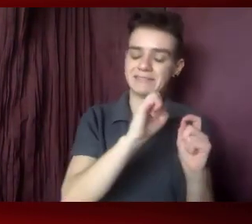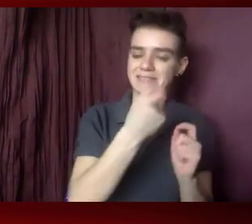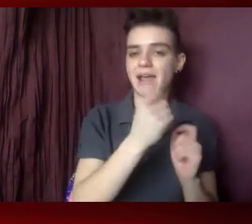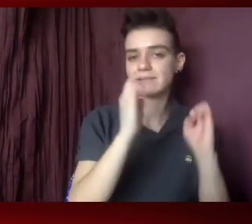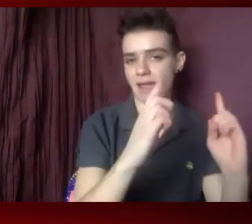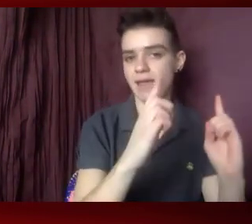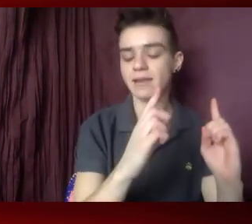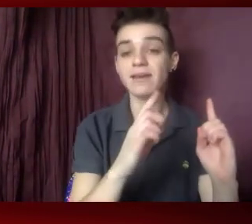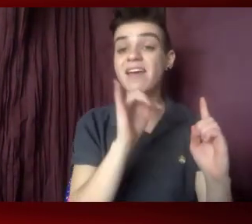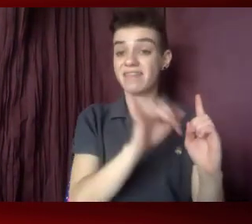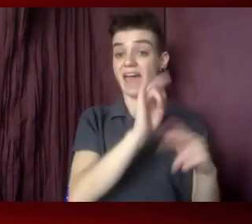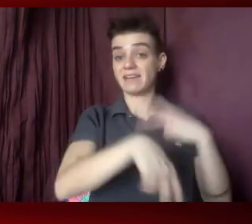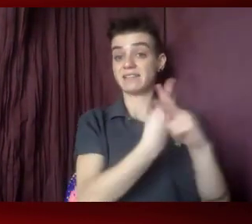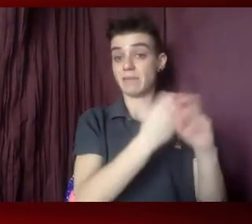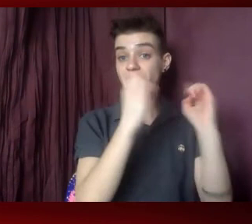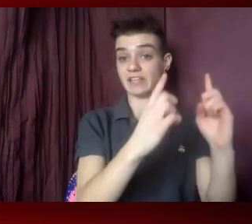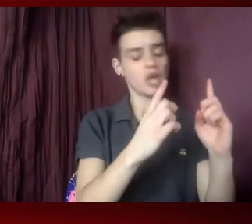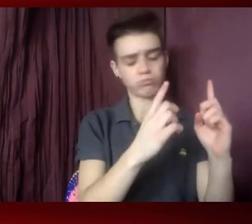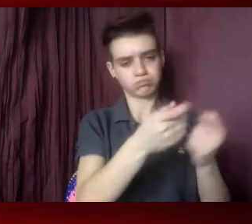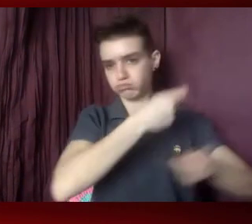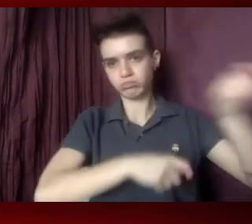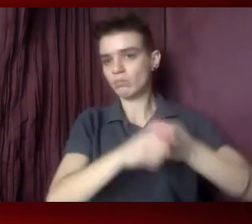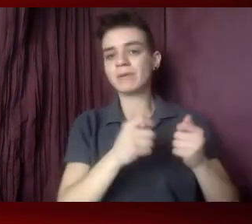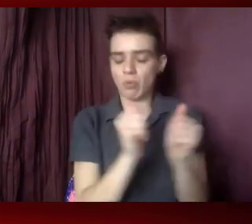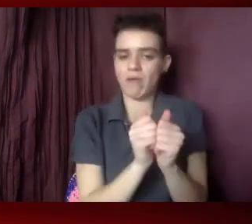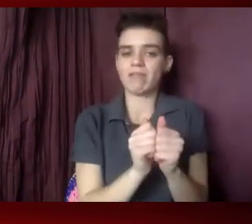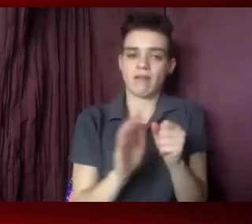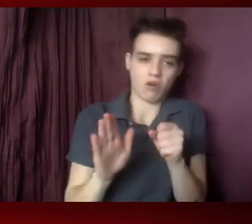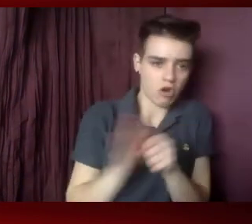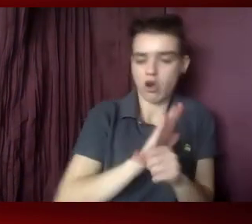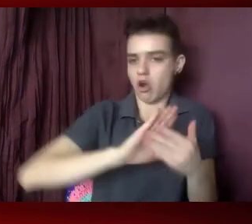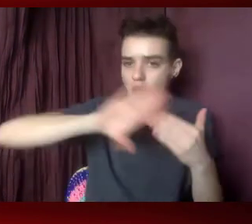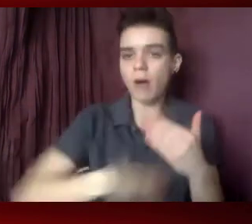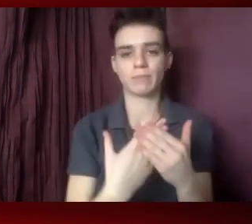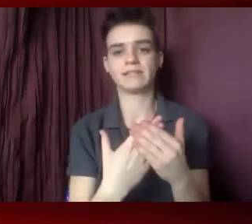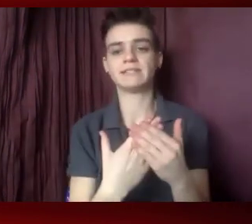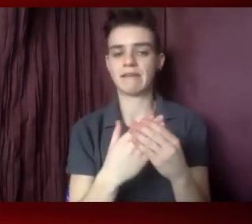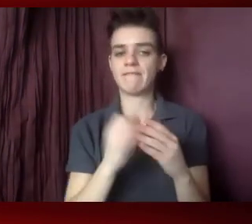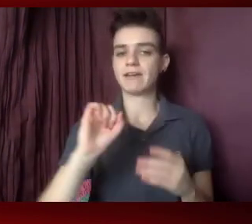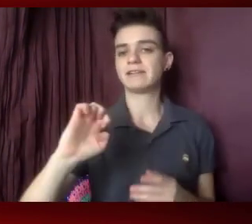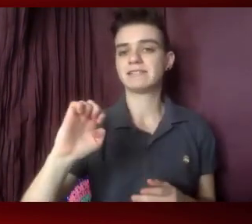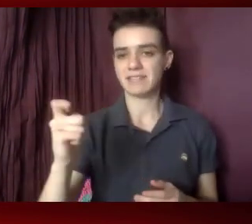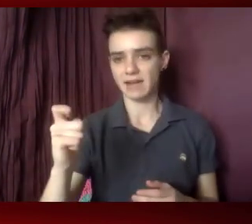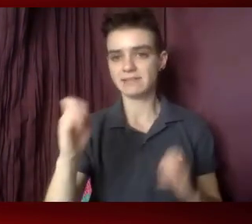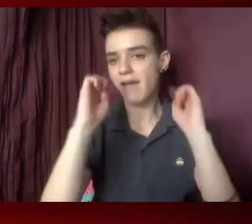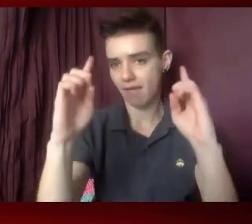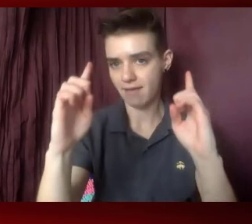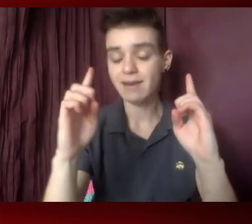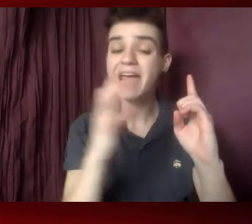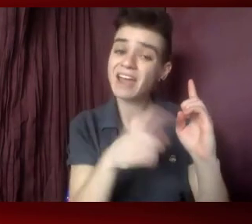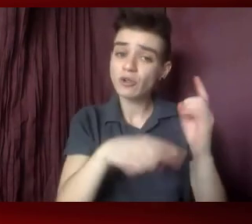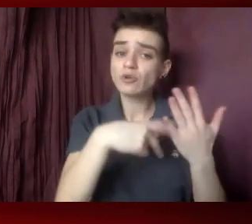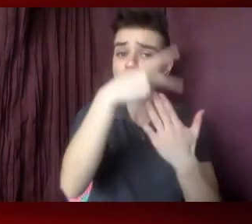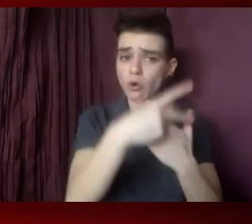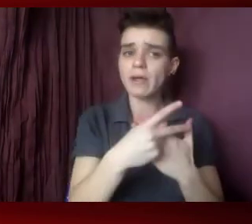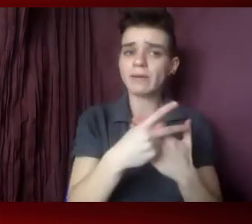-only sex ed is replaced with comprehensive sex education and programs that promote actual sexual